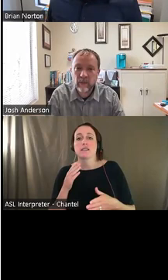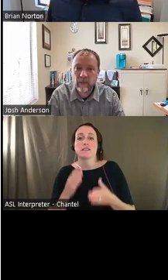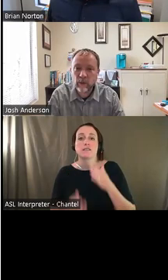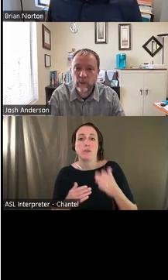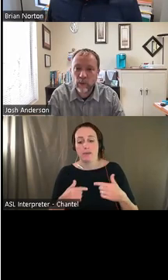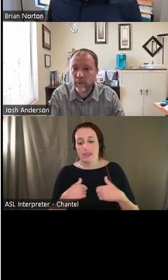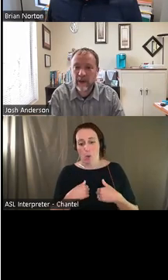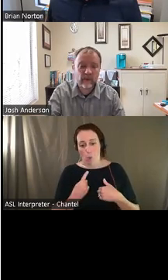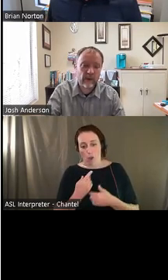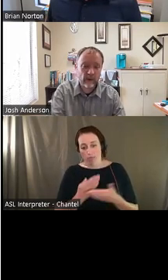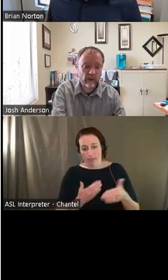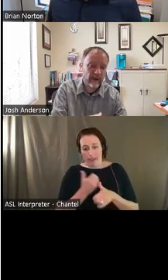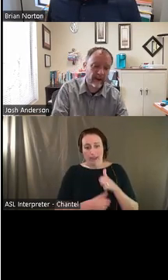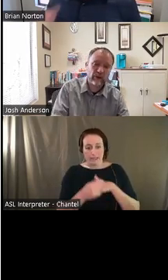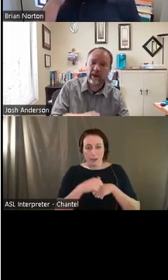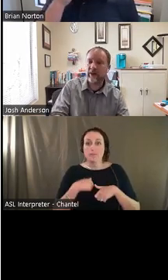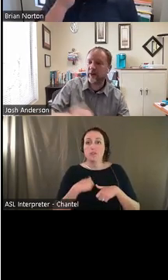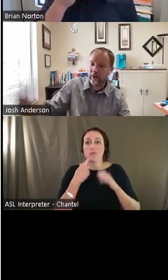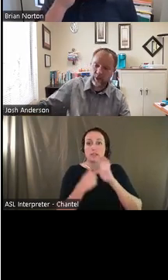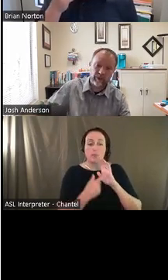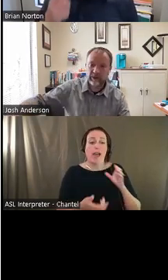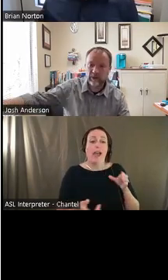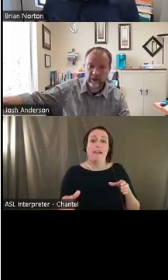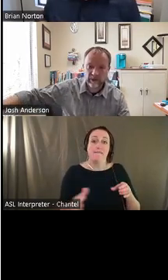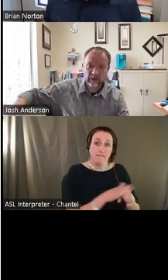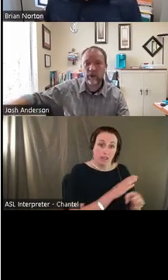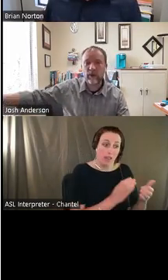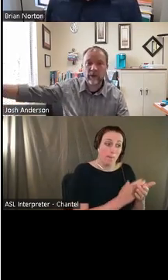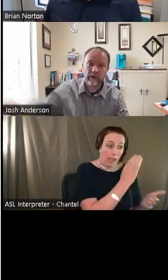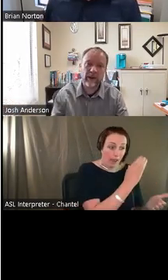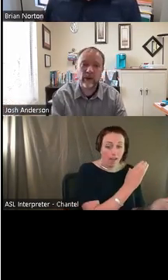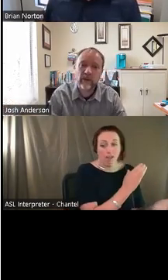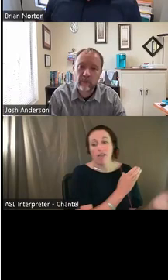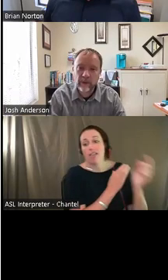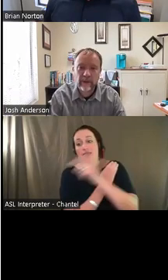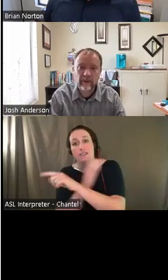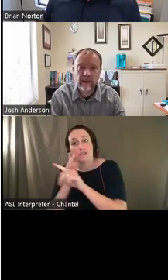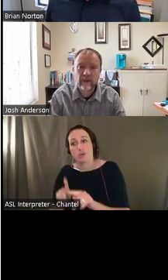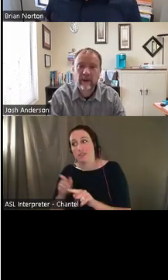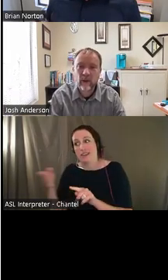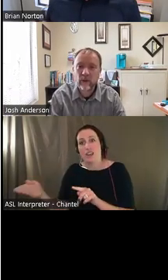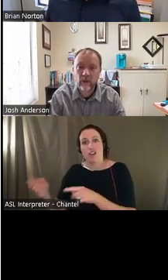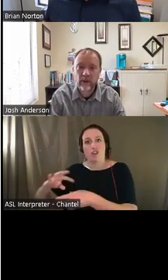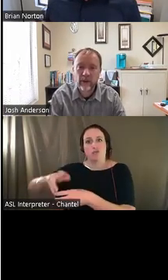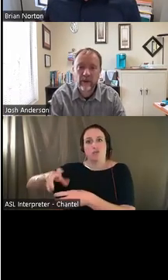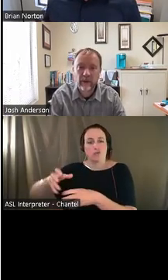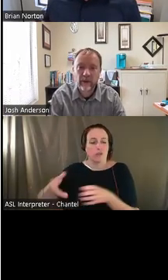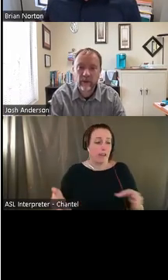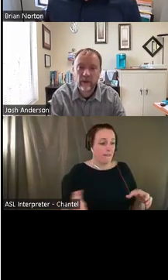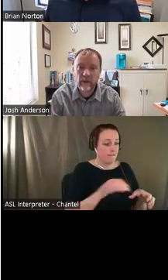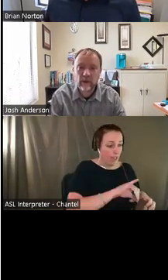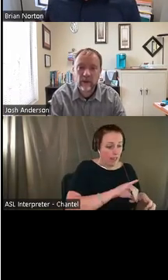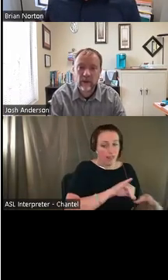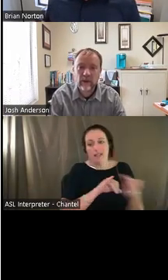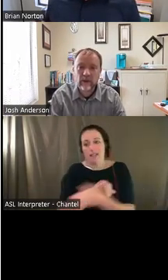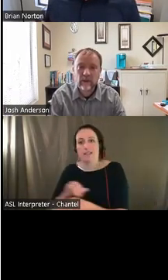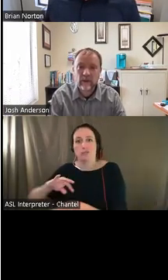time, but maybe you fill the bottles, get all the medication together and the person next to you does the screwing on as you kind of do assembly line style. So that's always a way to get around it too.